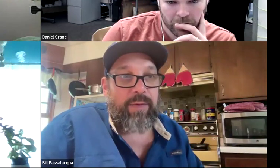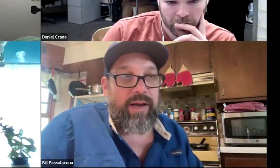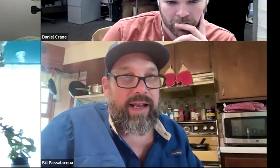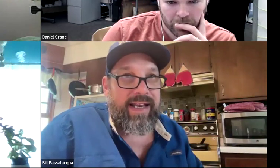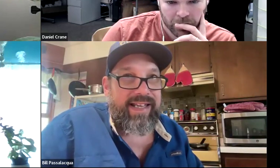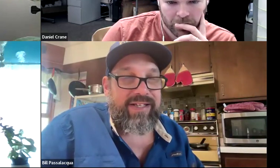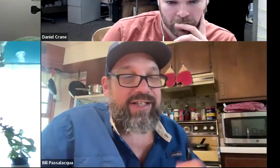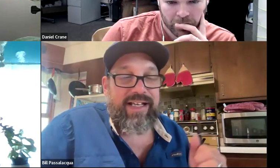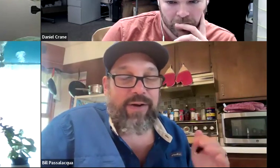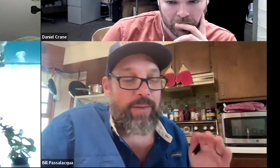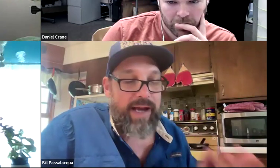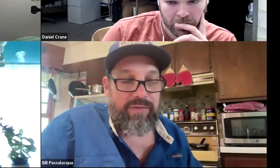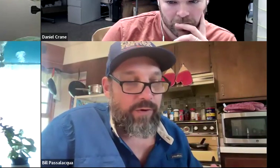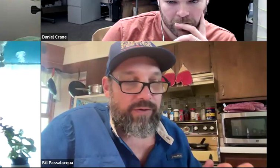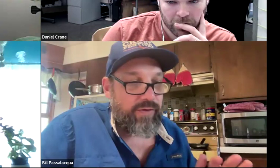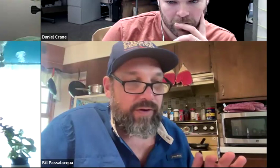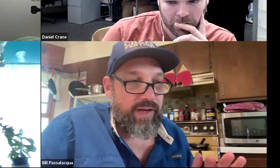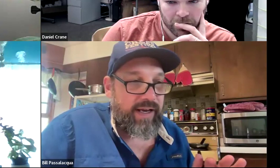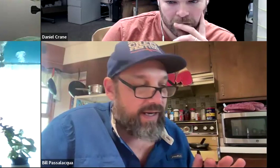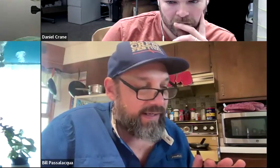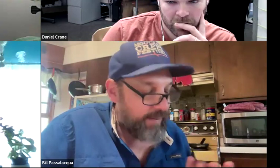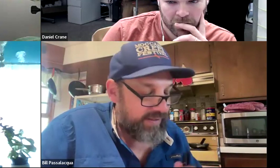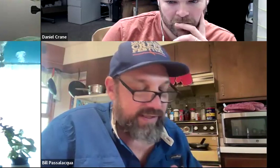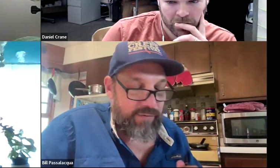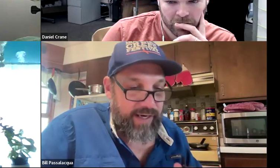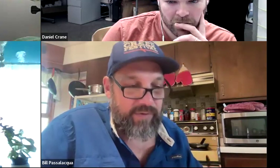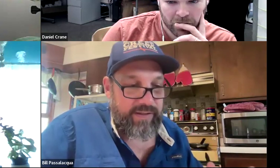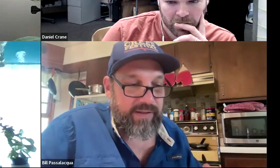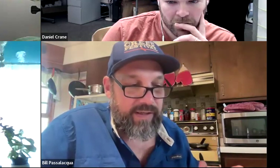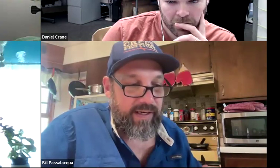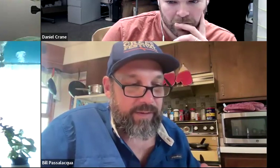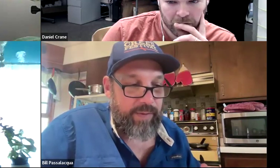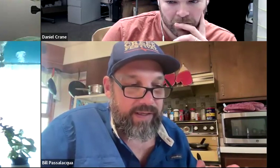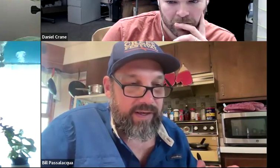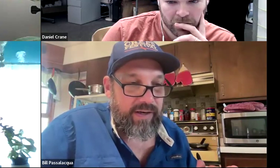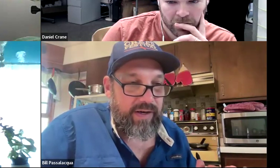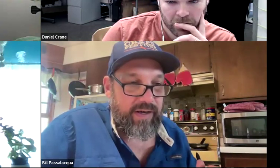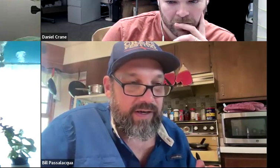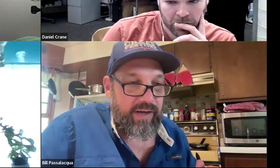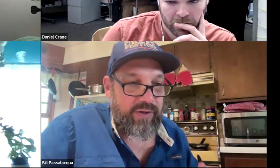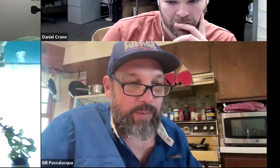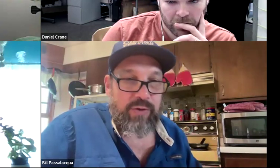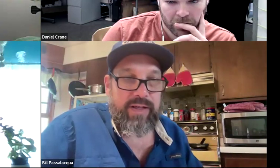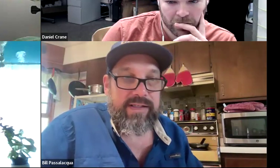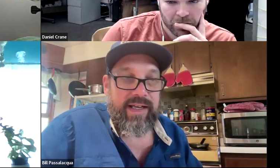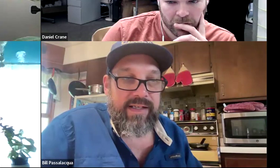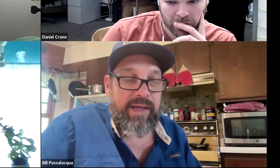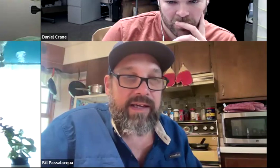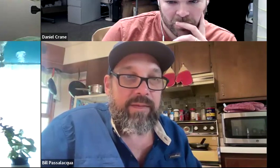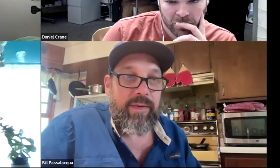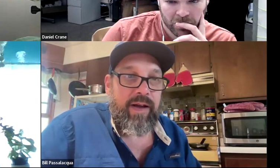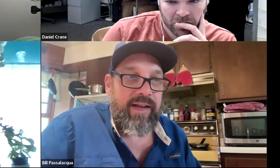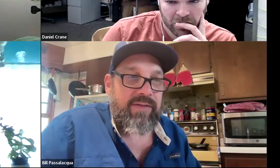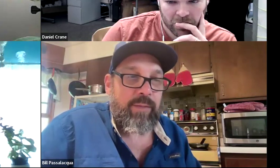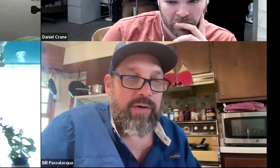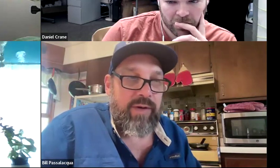And it, and it had, it has gone back and forth. It's something that's different every year, but it's almost always ends up